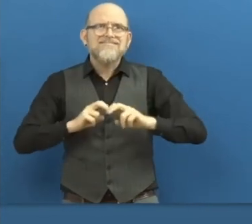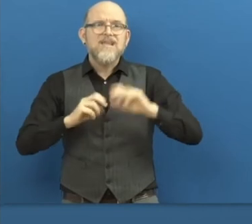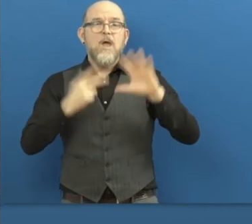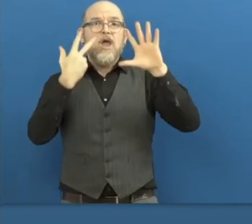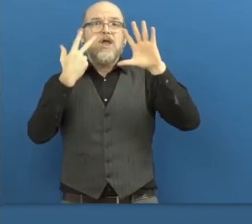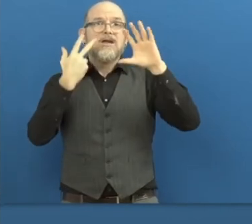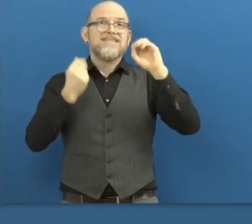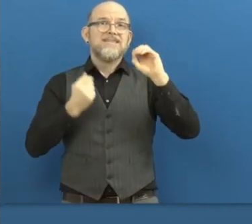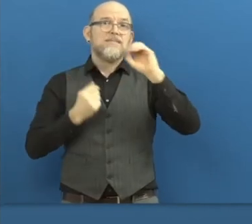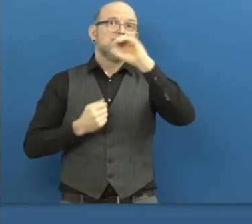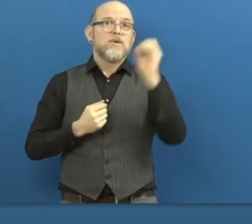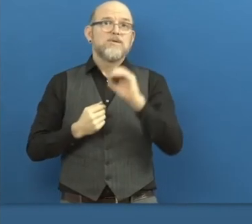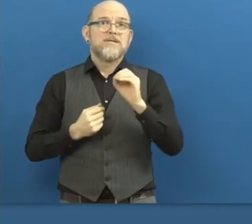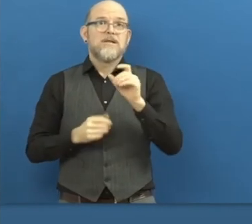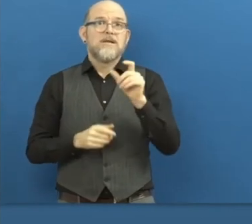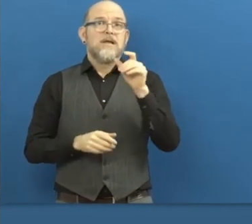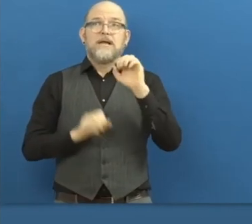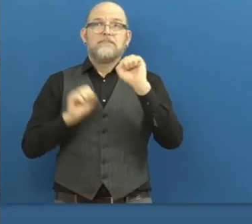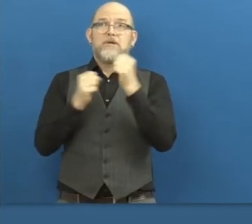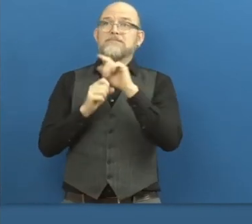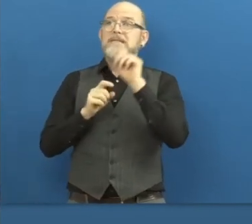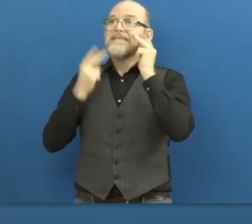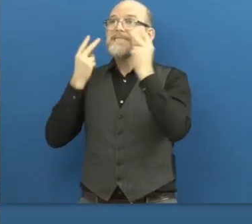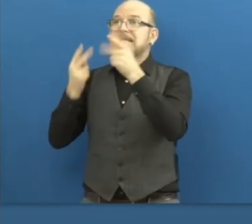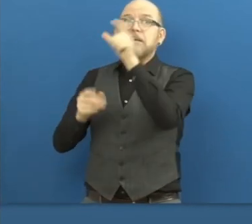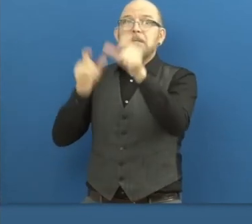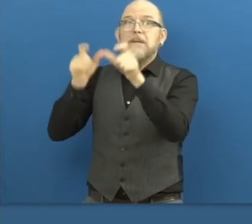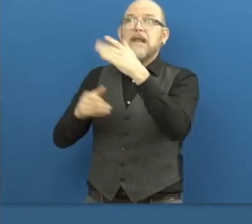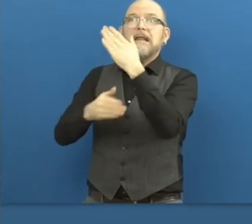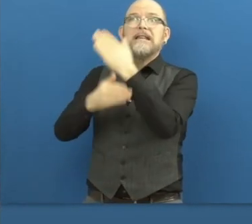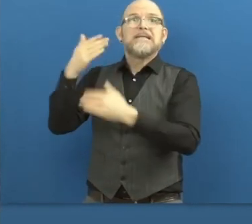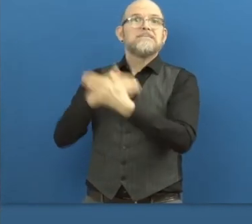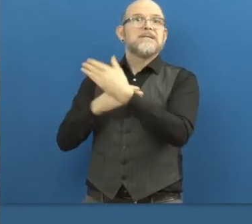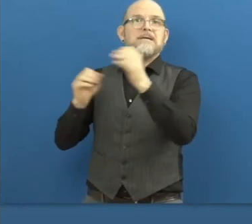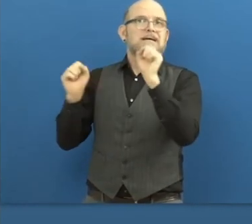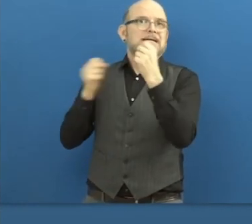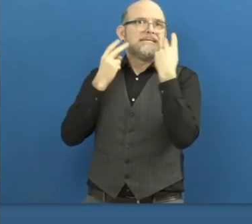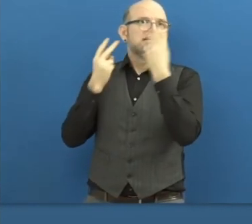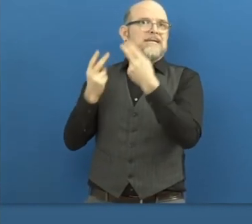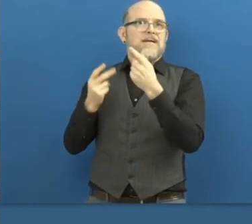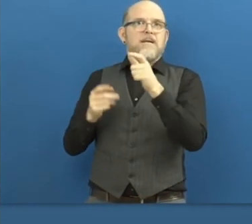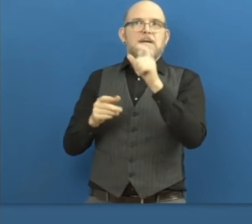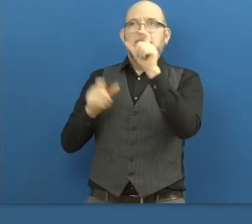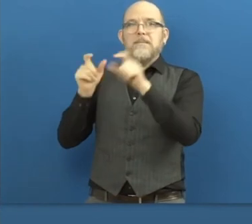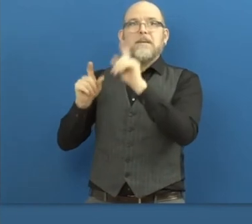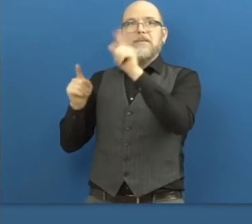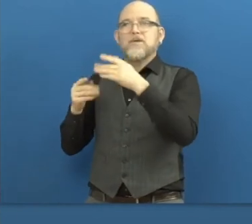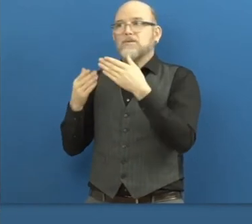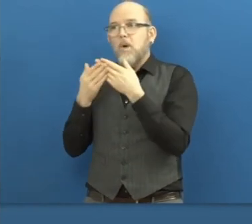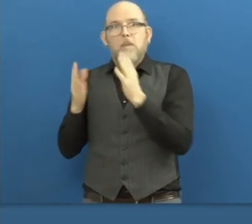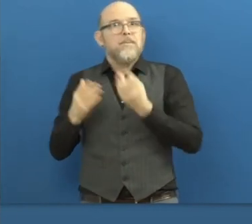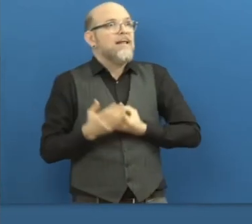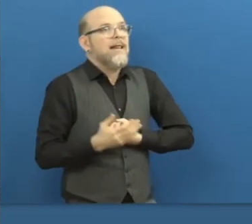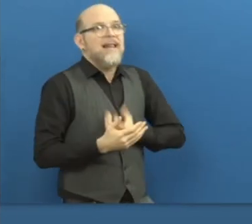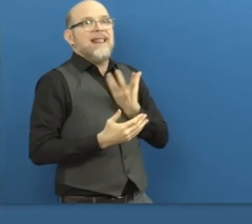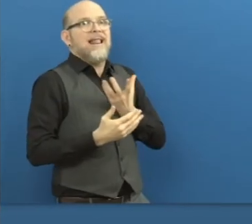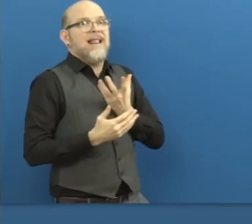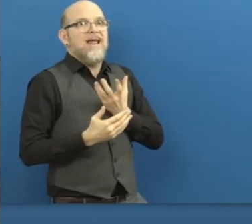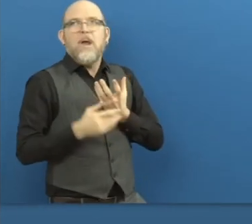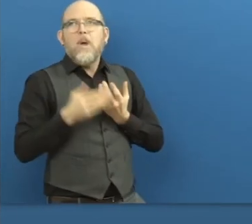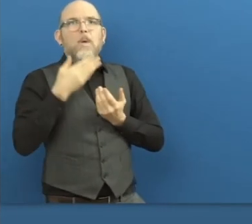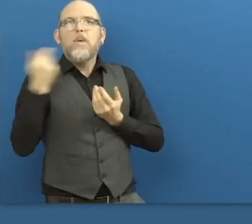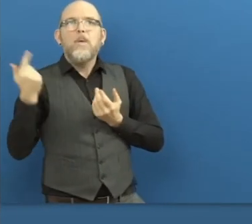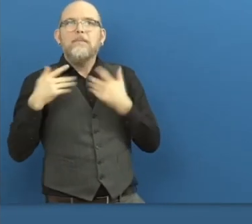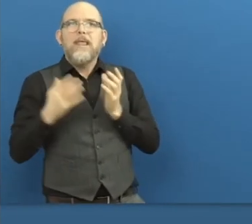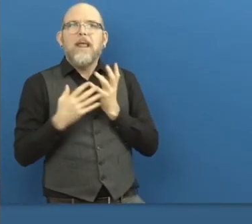of them do not want to communicate that there is a disability in place, but maybe there should, you